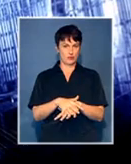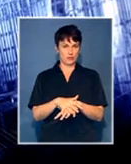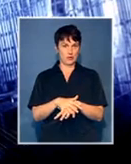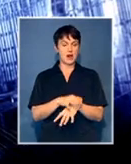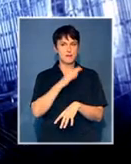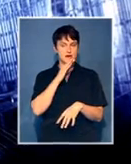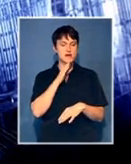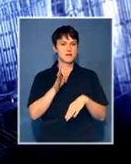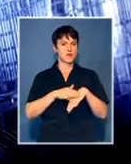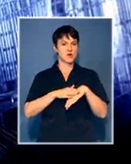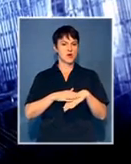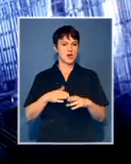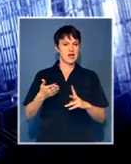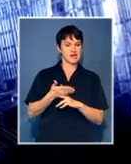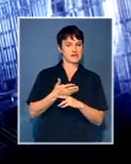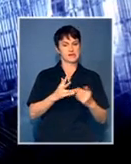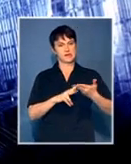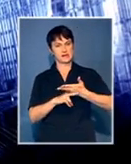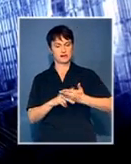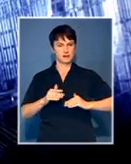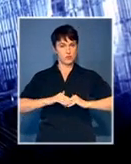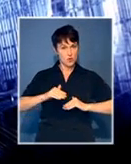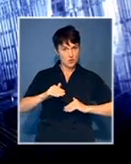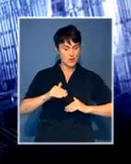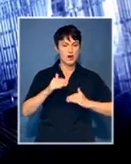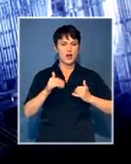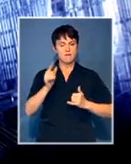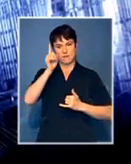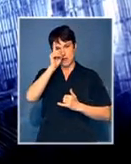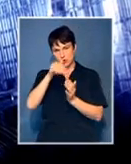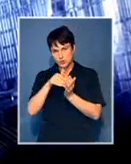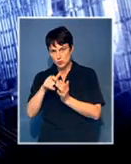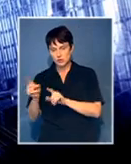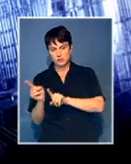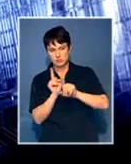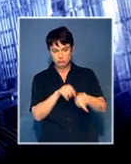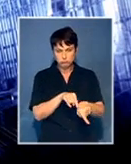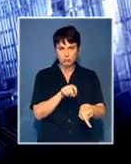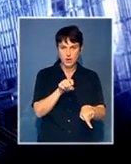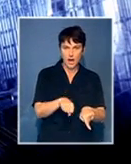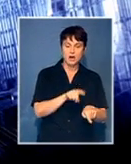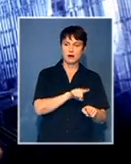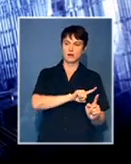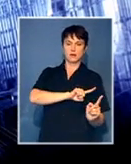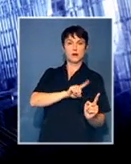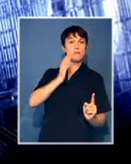been promoted. know, now you can have quite a lot of students, black students, going to the Parchestrom campus, and also the Mafigian